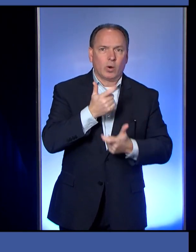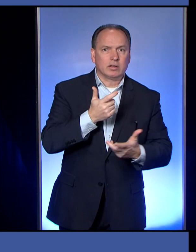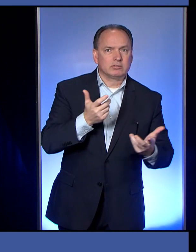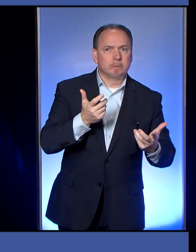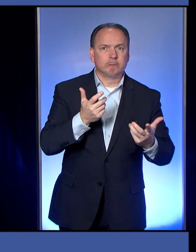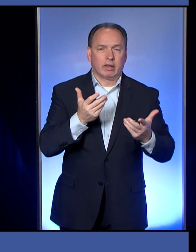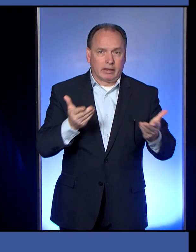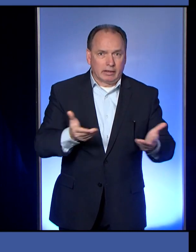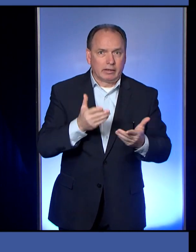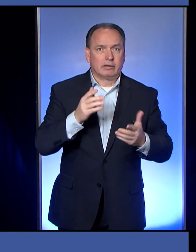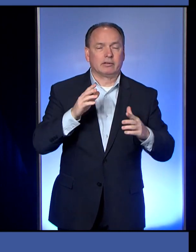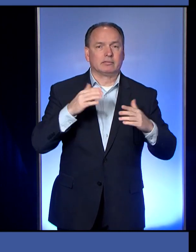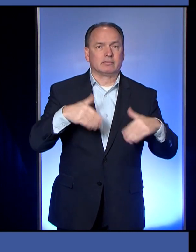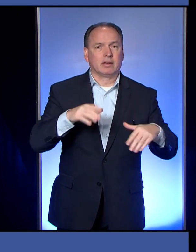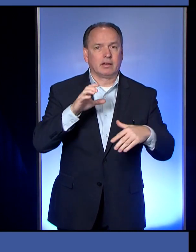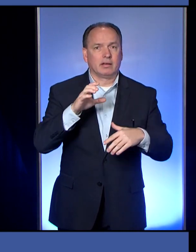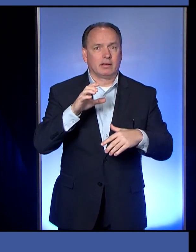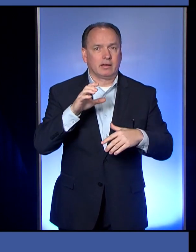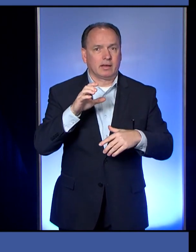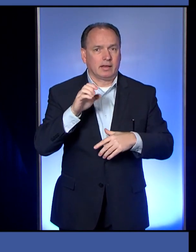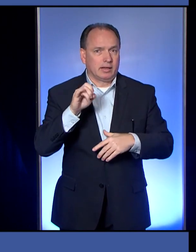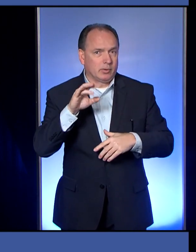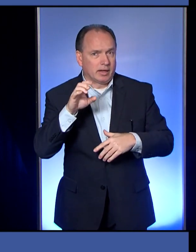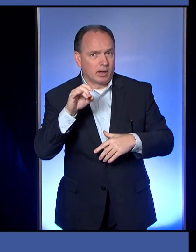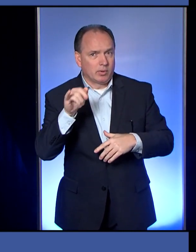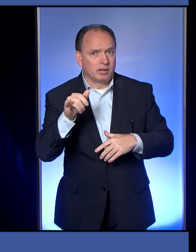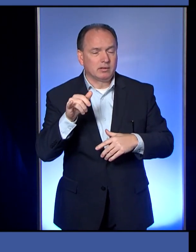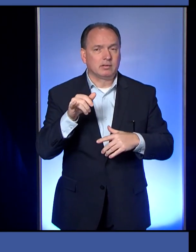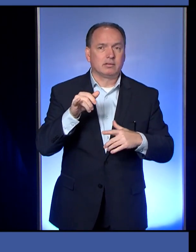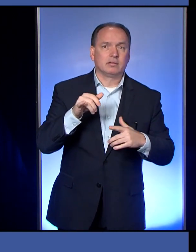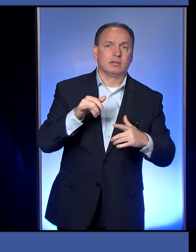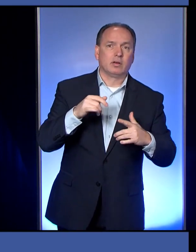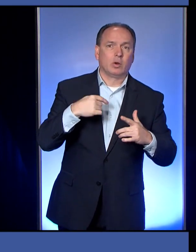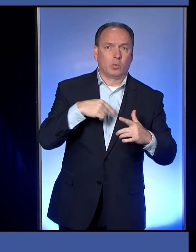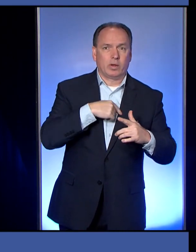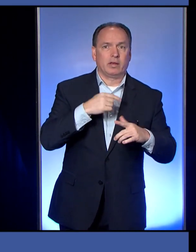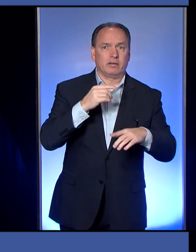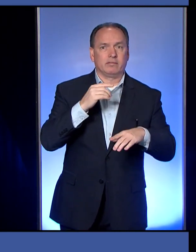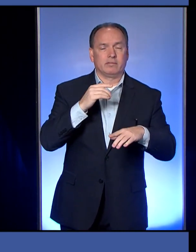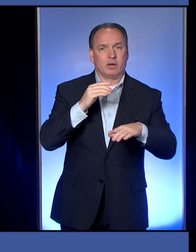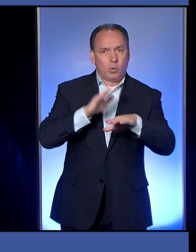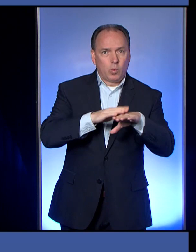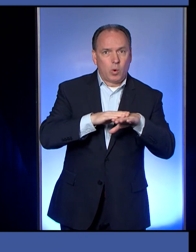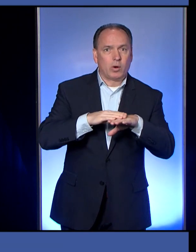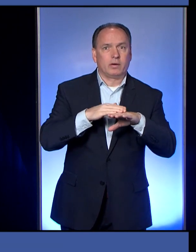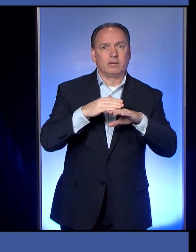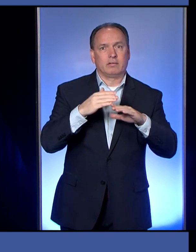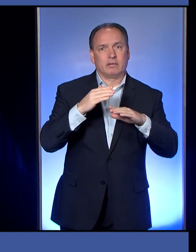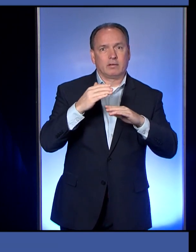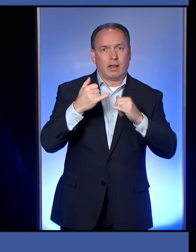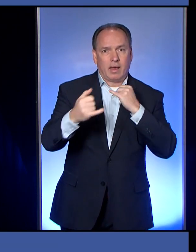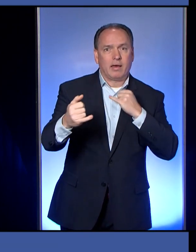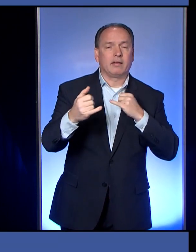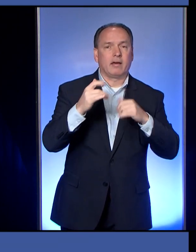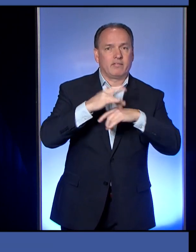County, last week, Kathy told you about a warm line that Erie County Management set up for us. And that's available Monday through Friday